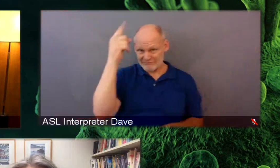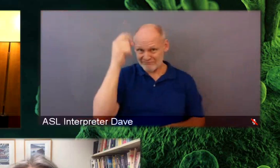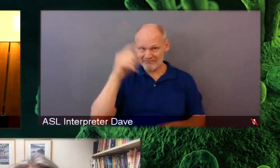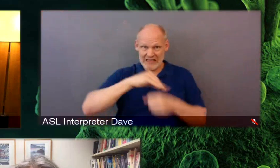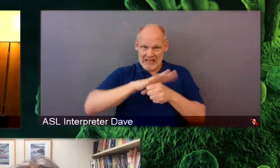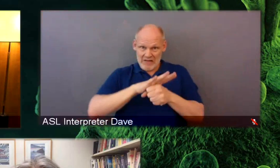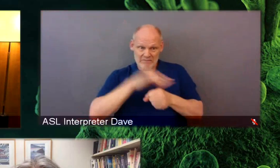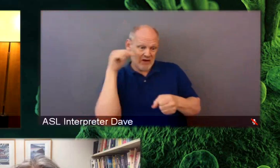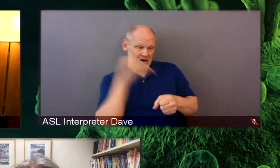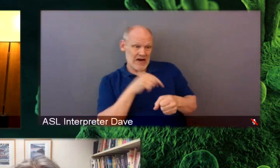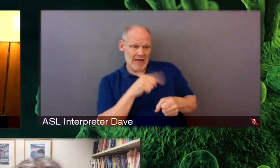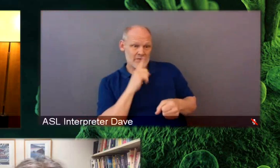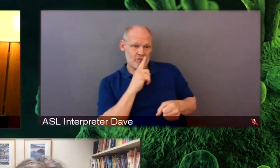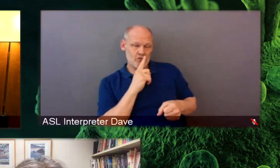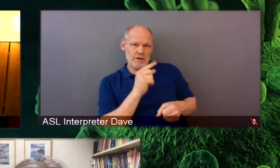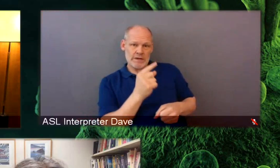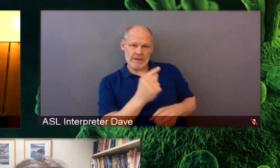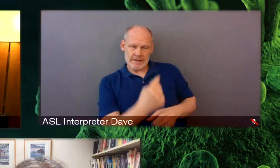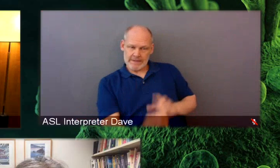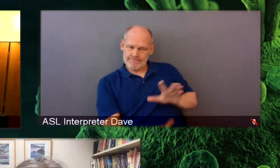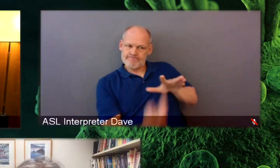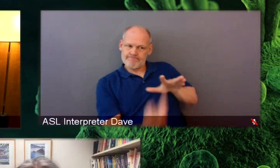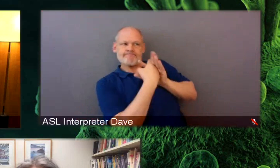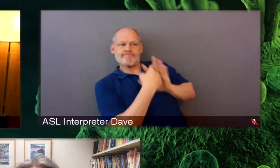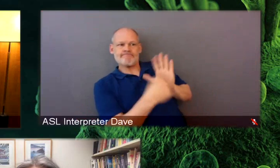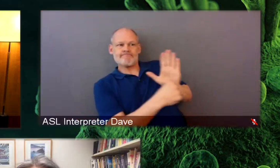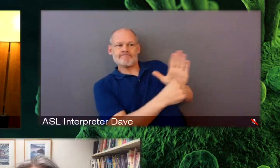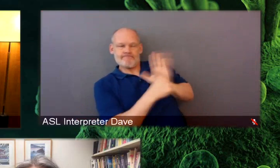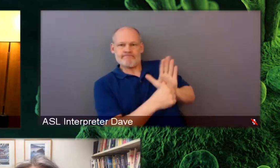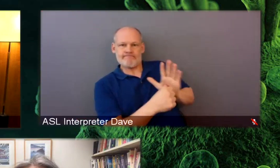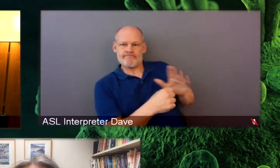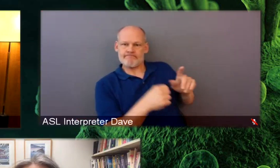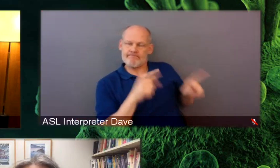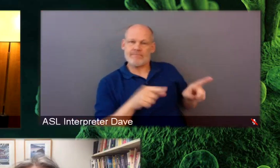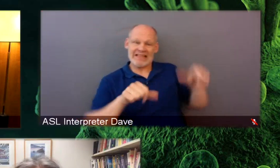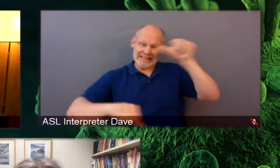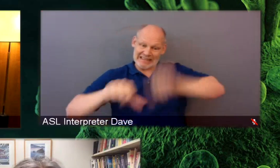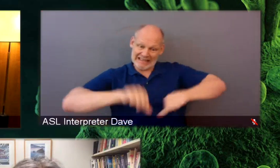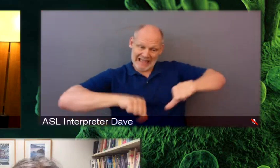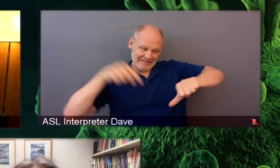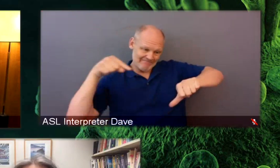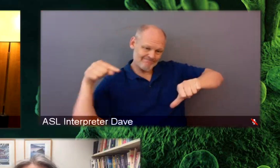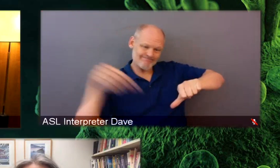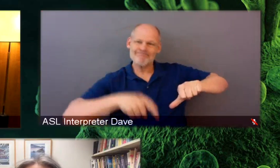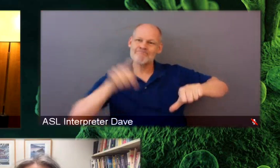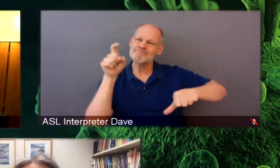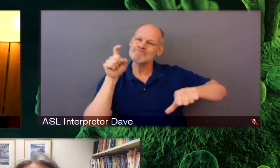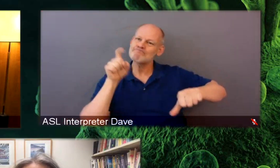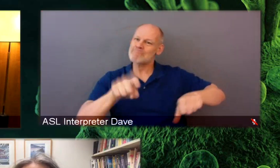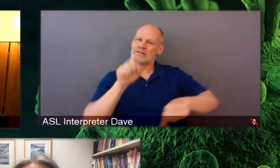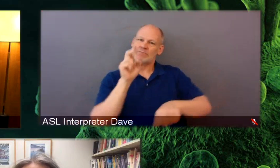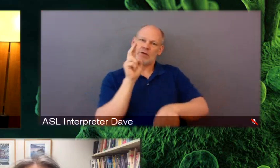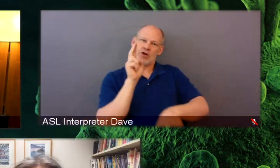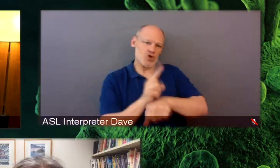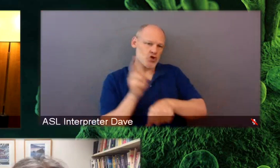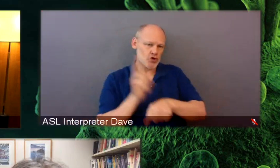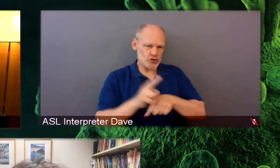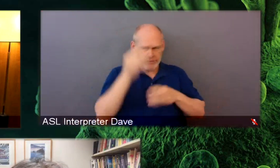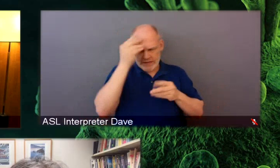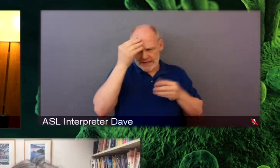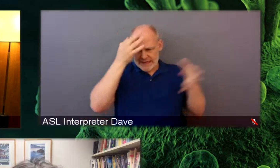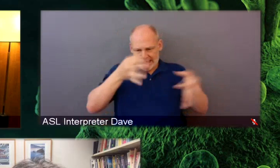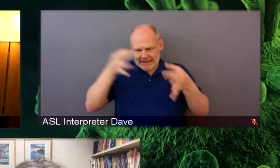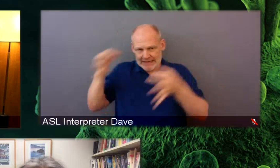the critical importance of a public that values science and can use science for decision-making about health and other areas of their life.